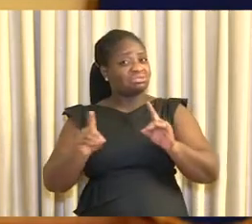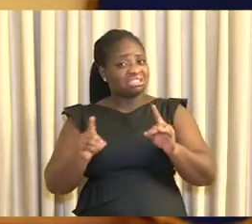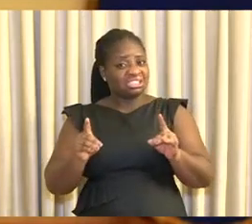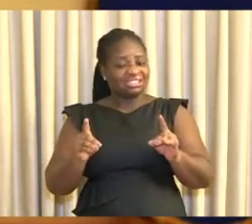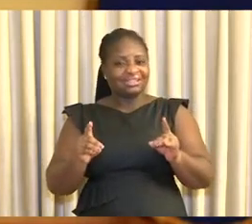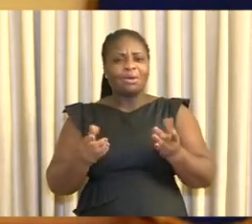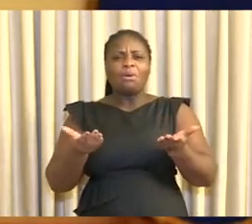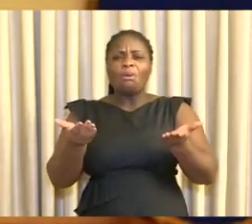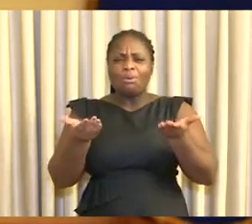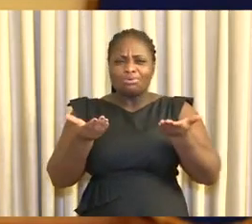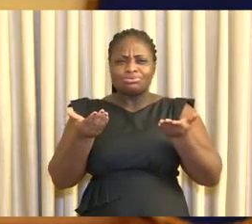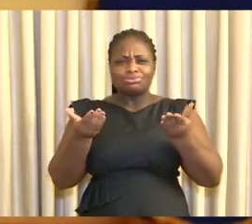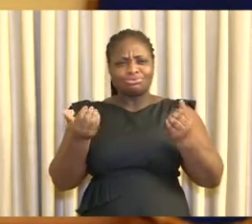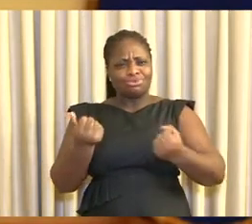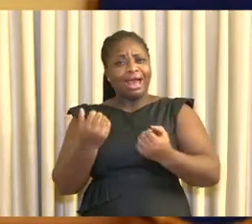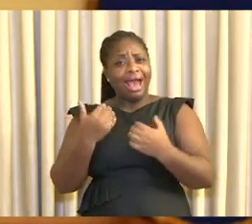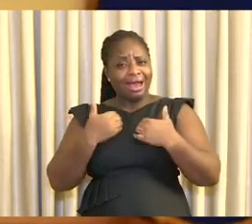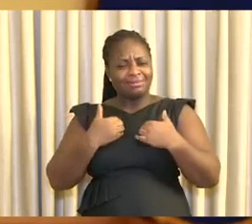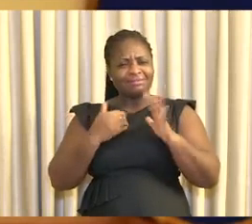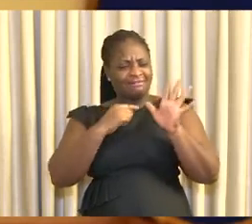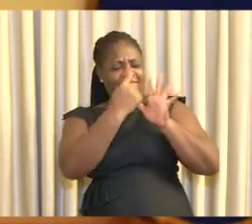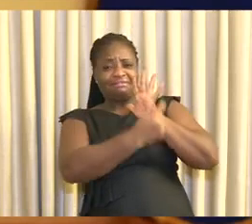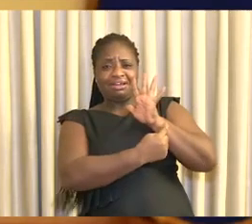intended to achieve five key objectives.